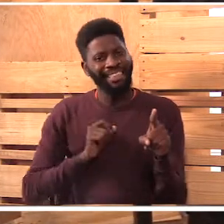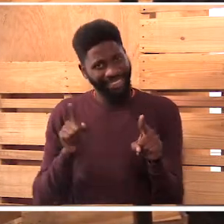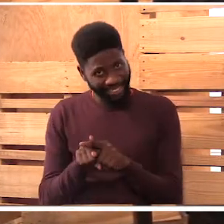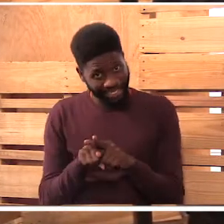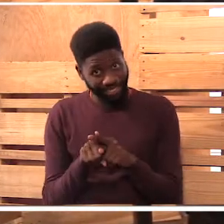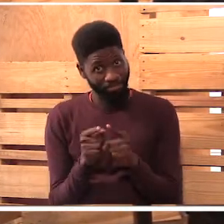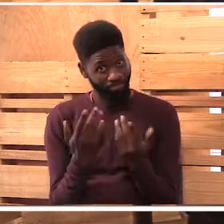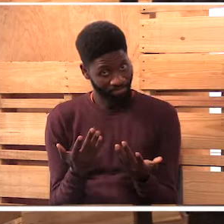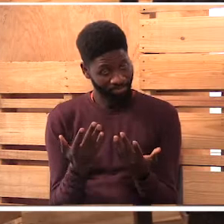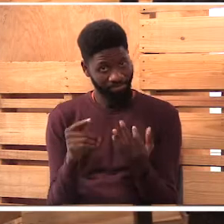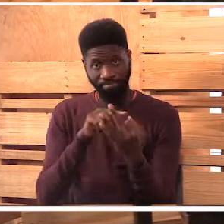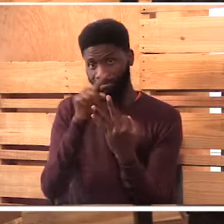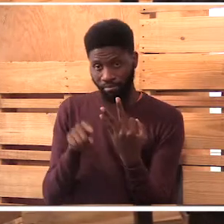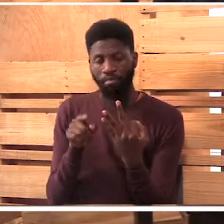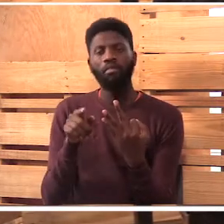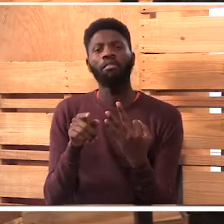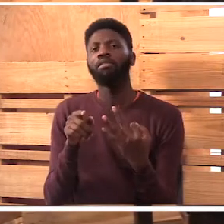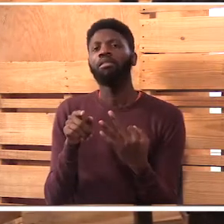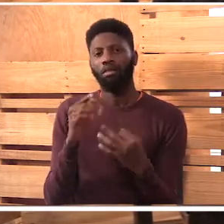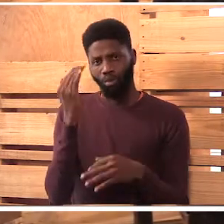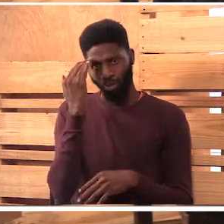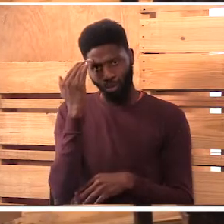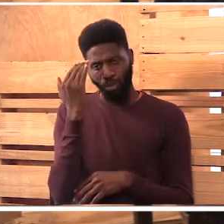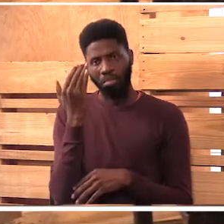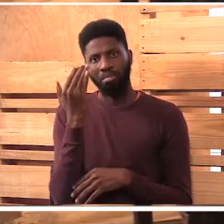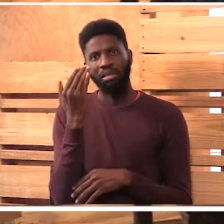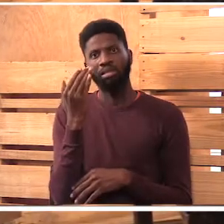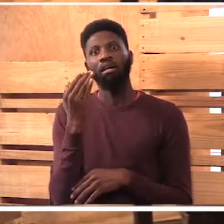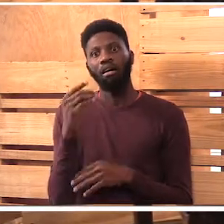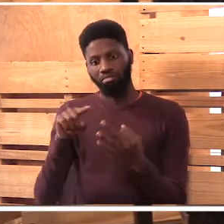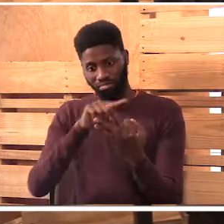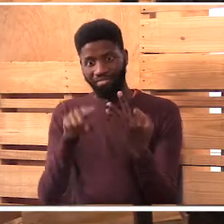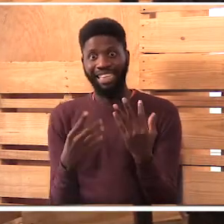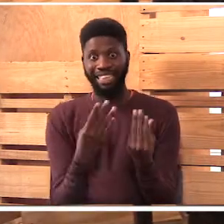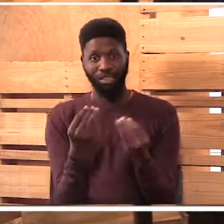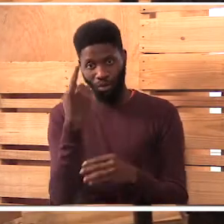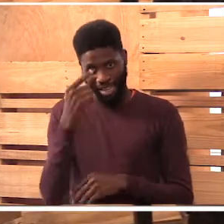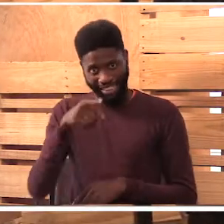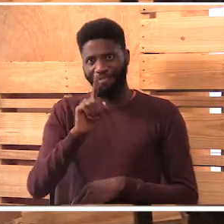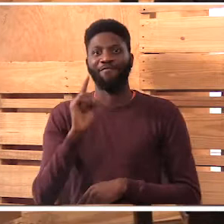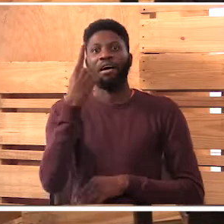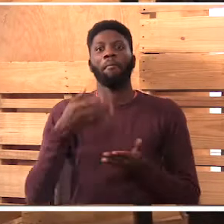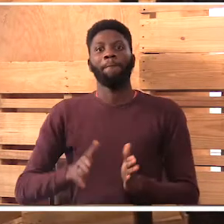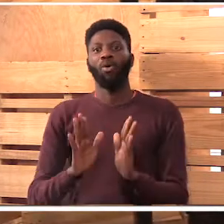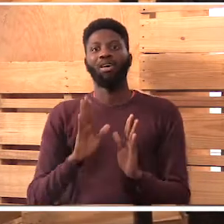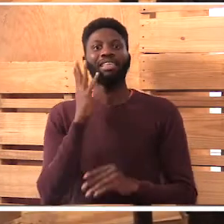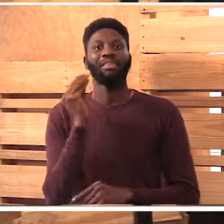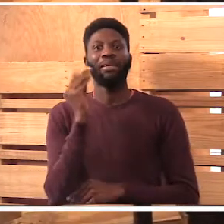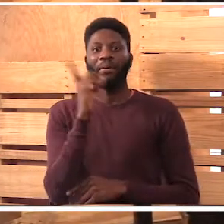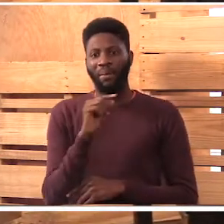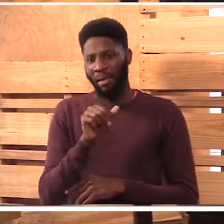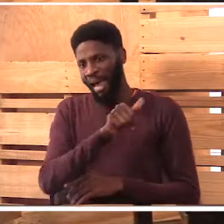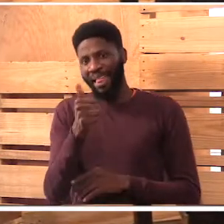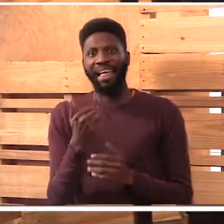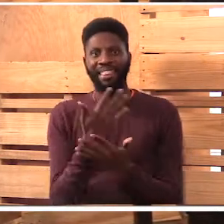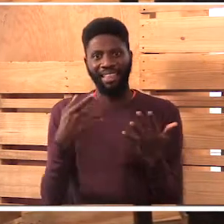sisters. For them, I know it was easy because you are there. You had grown up before them. So, most of the things, you are